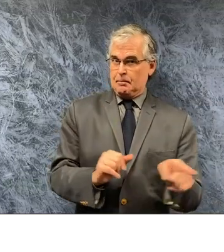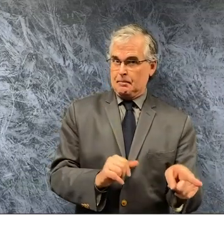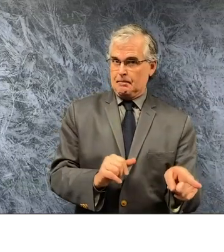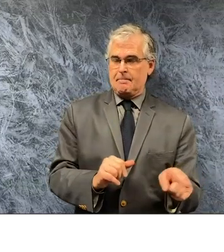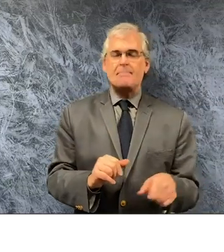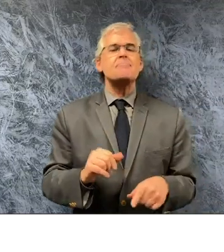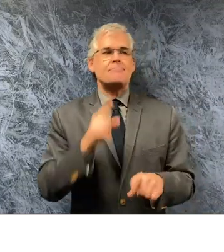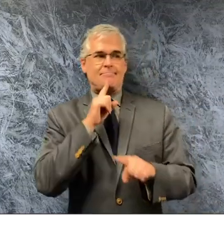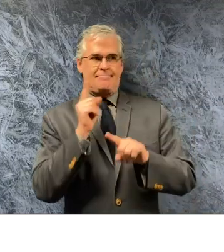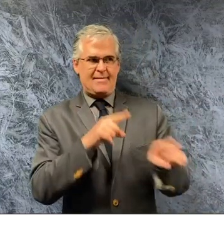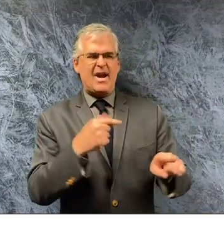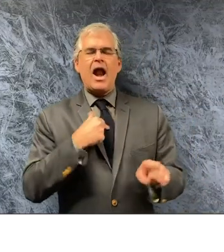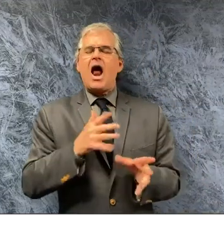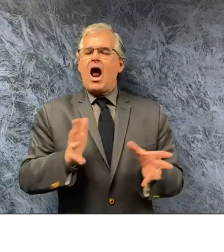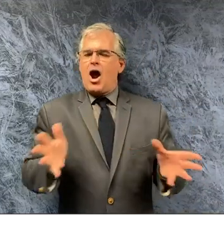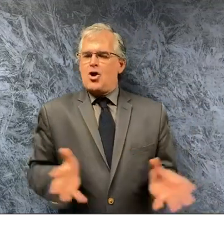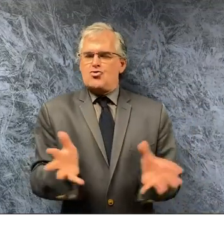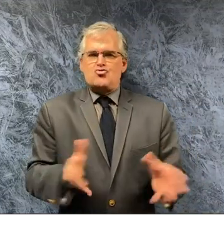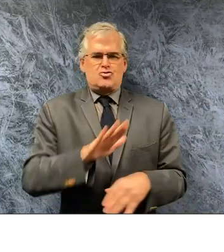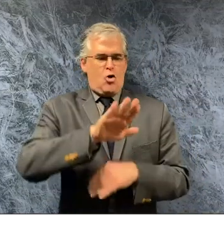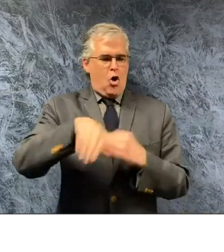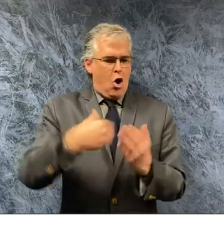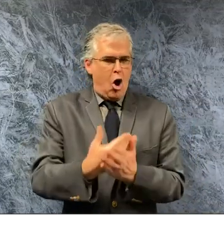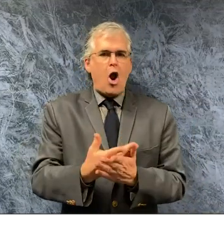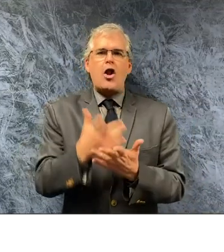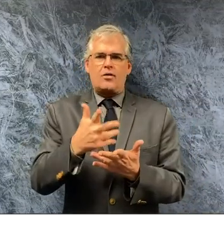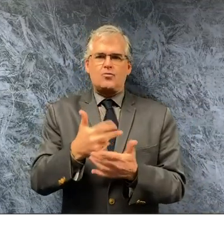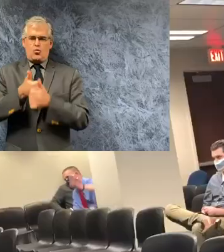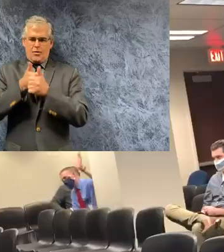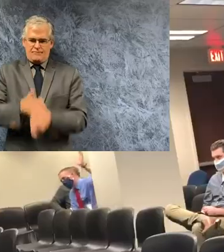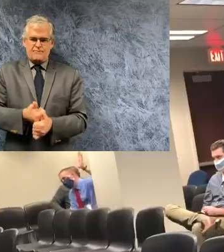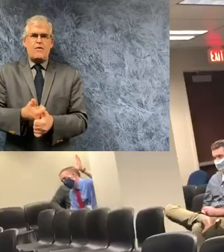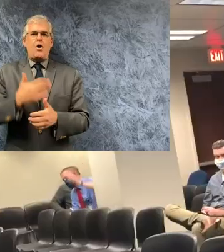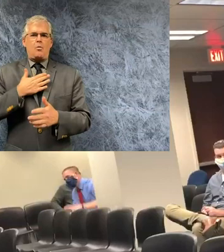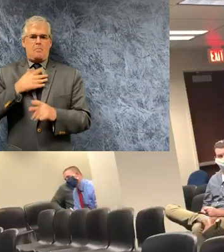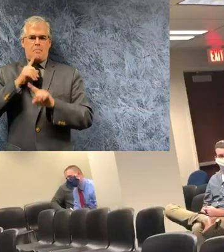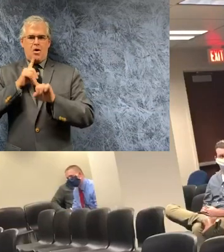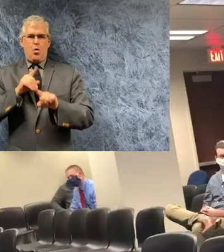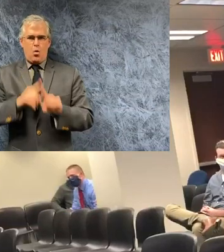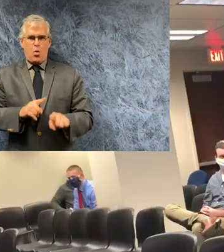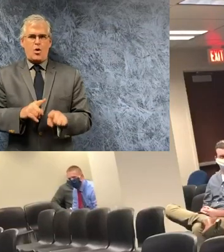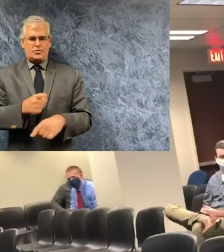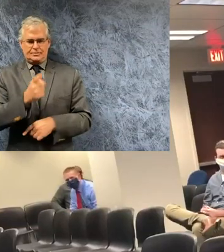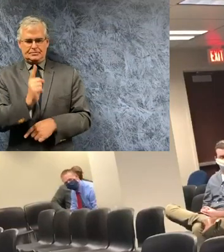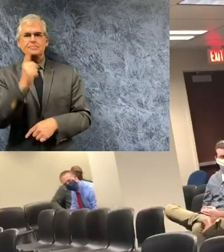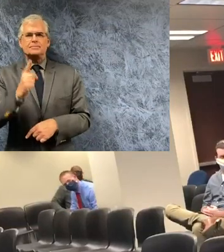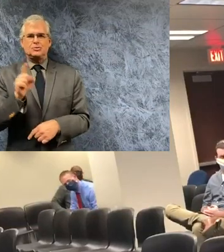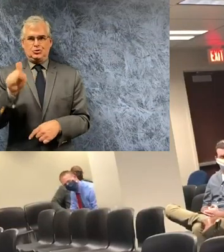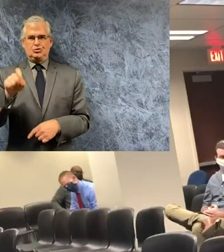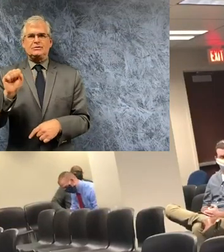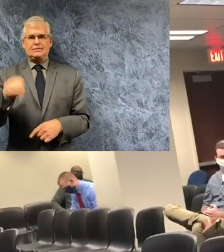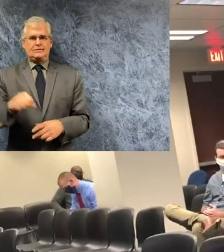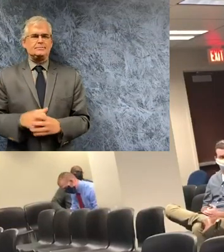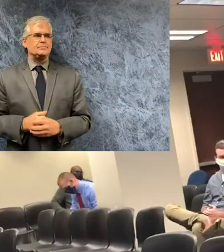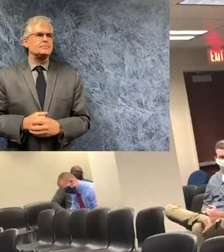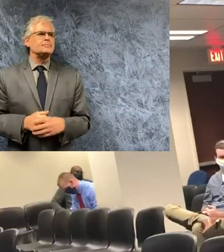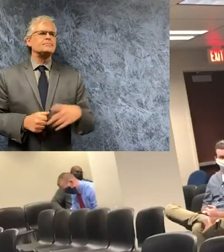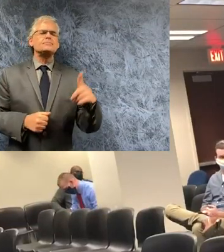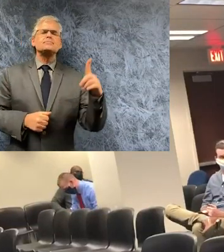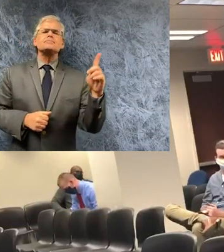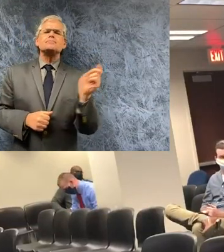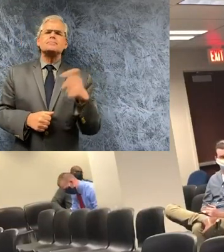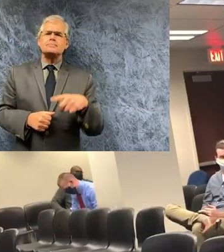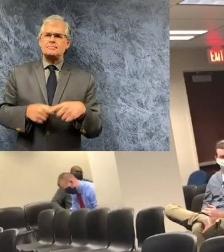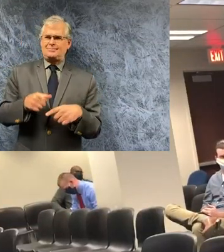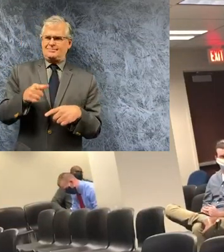jurisdictional bodies to enforce of all of our directives yes i do yes a couple days ago you said you decided to keep golf